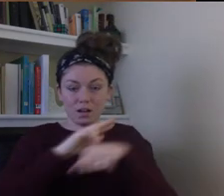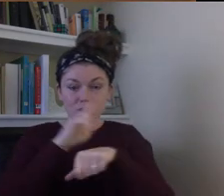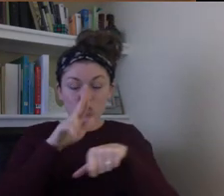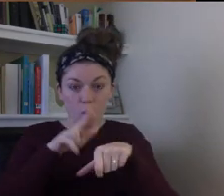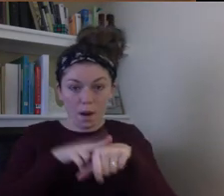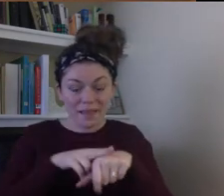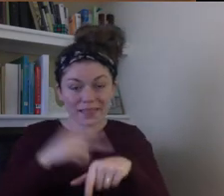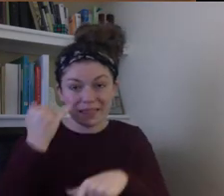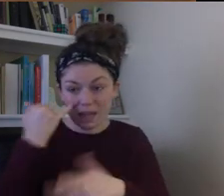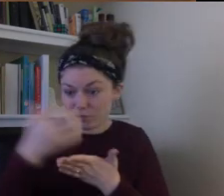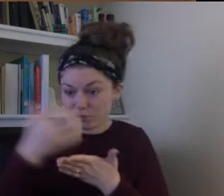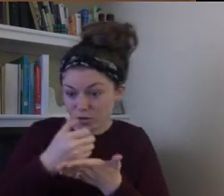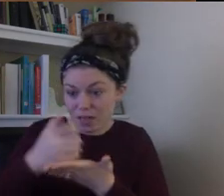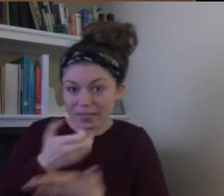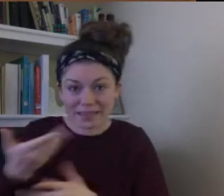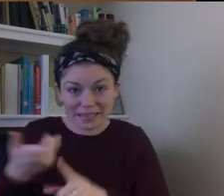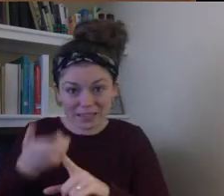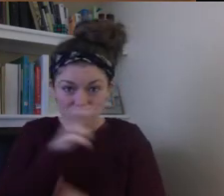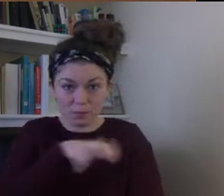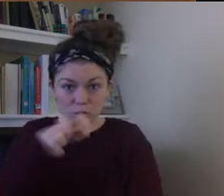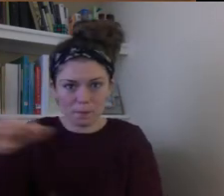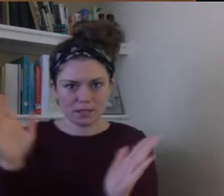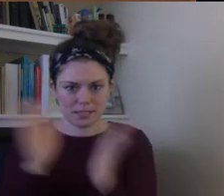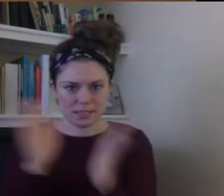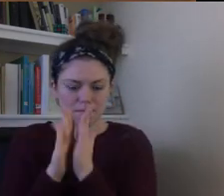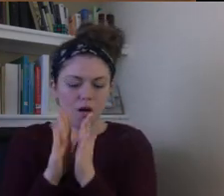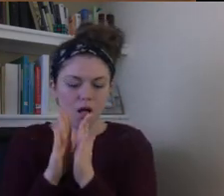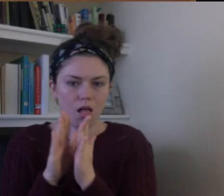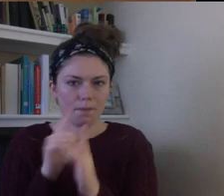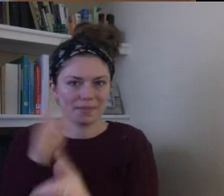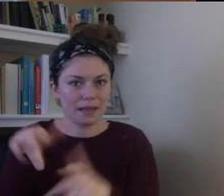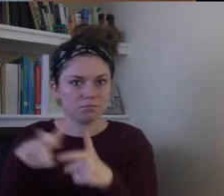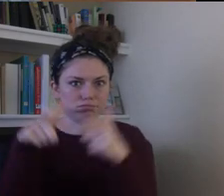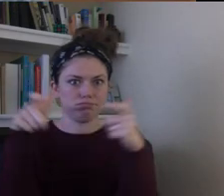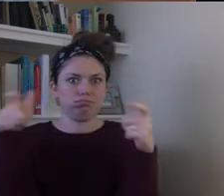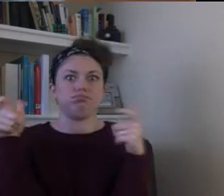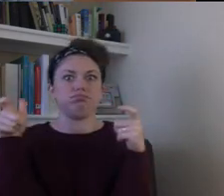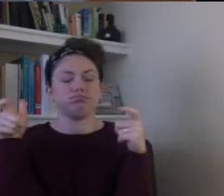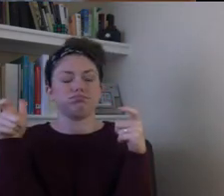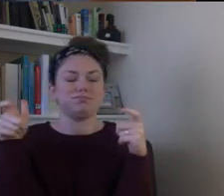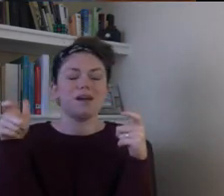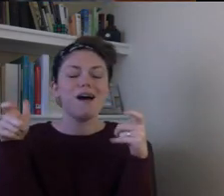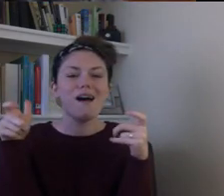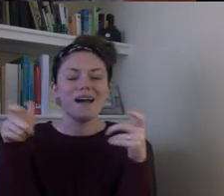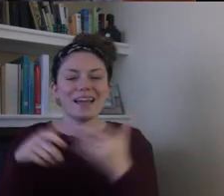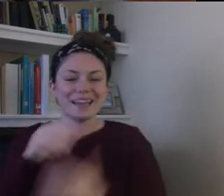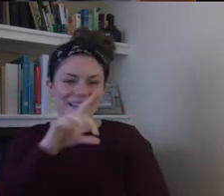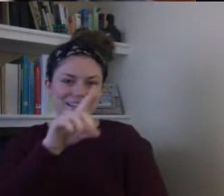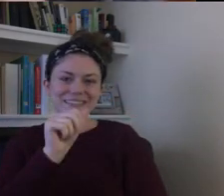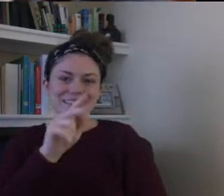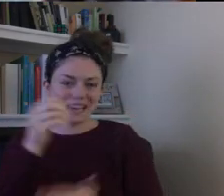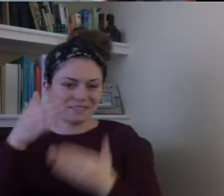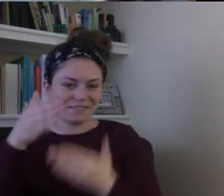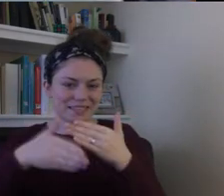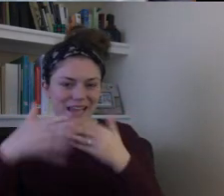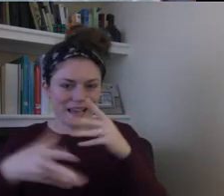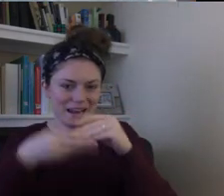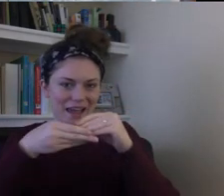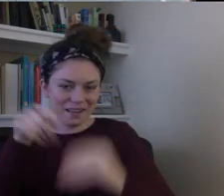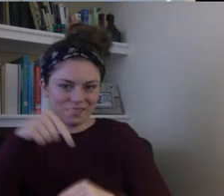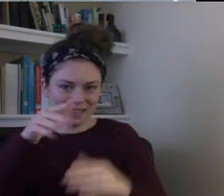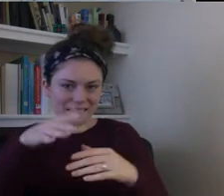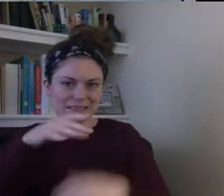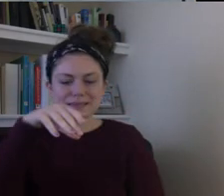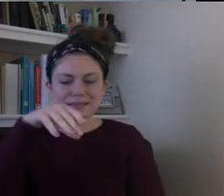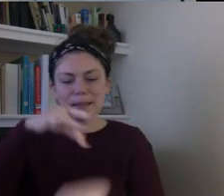shrunken down versions of what you've seen. And then Dave added this at the end. I didn't know he was going to do this, but I love